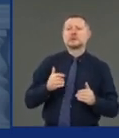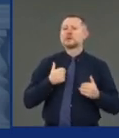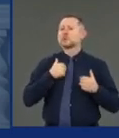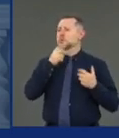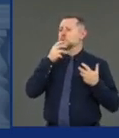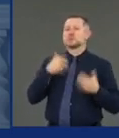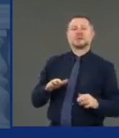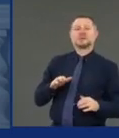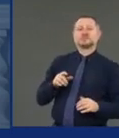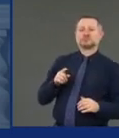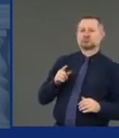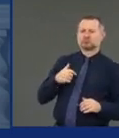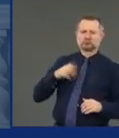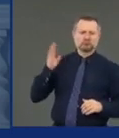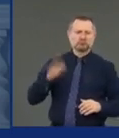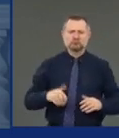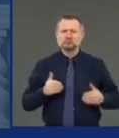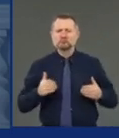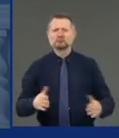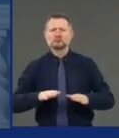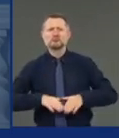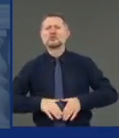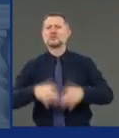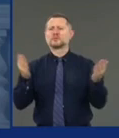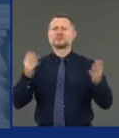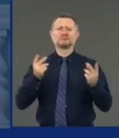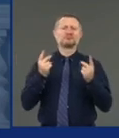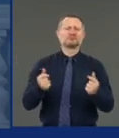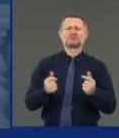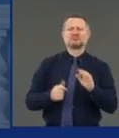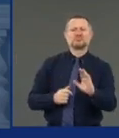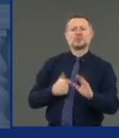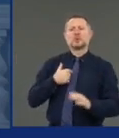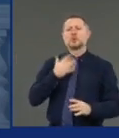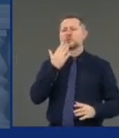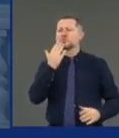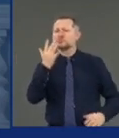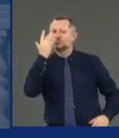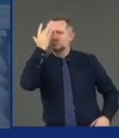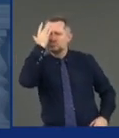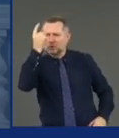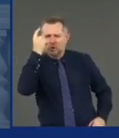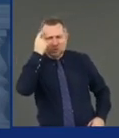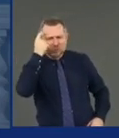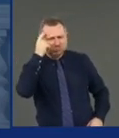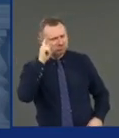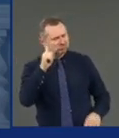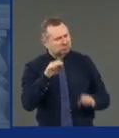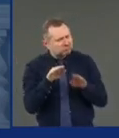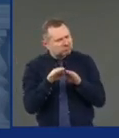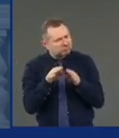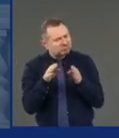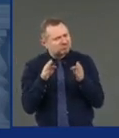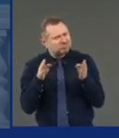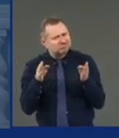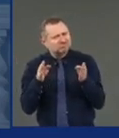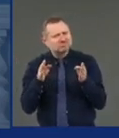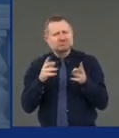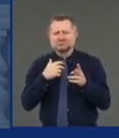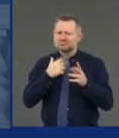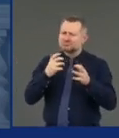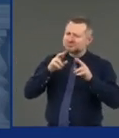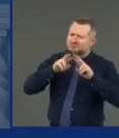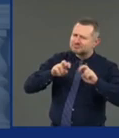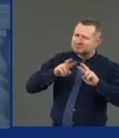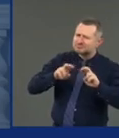We want to have a really smart reopening. We want to watch those numbers as we go forward. And we want